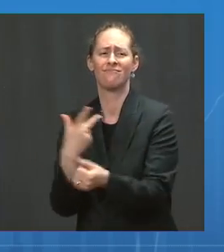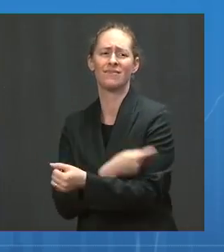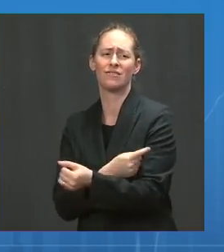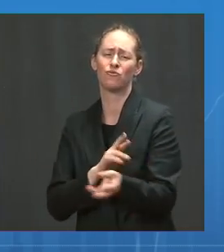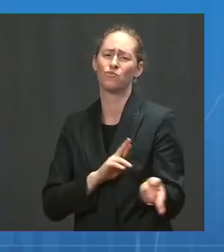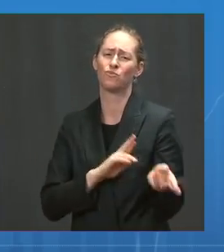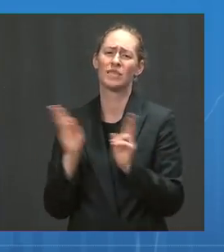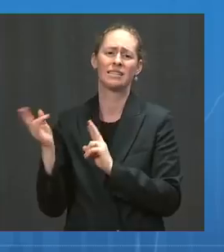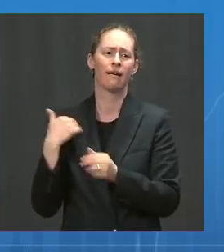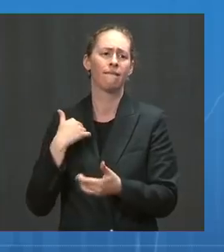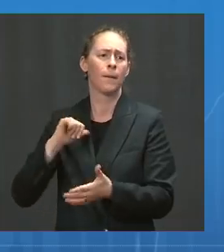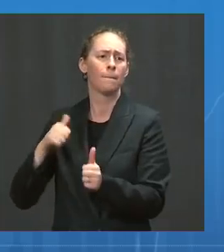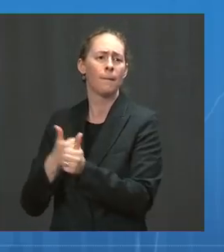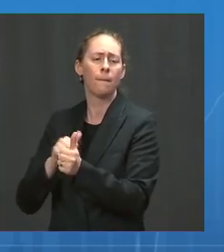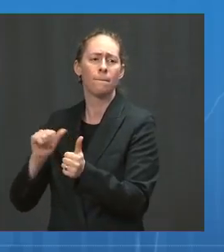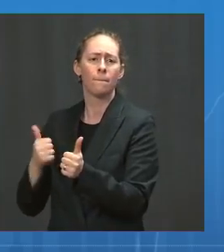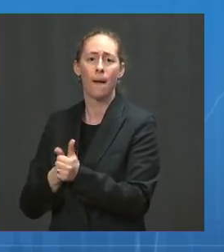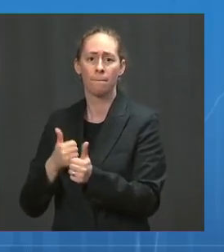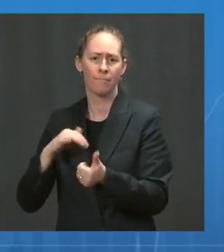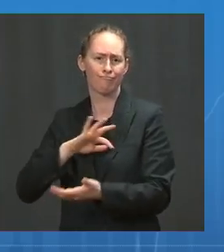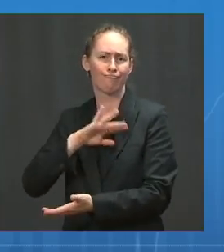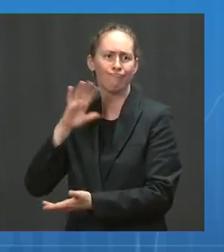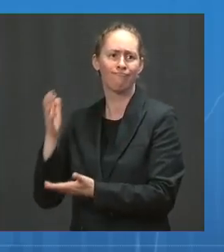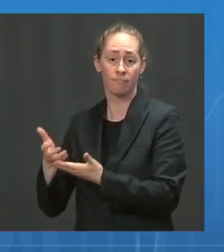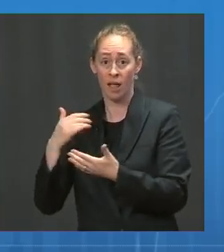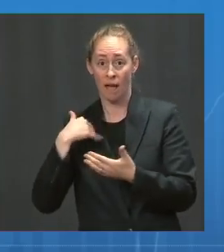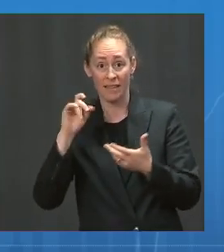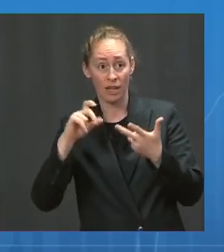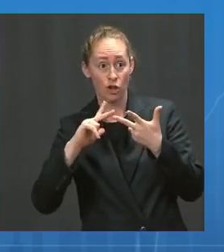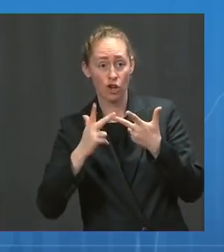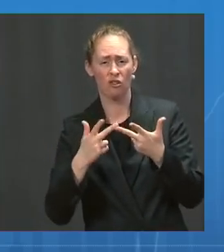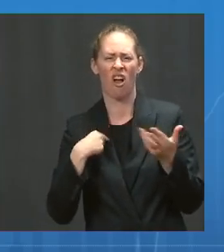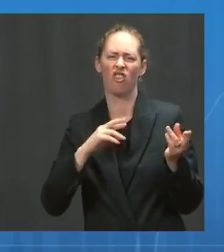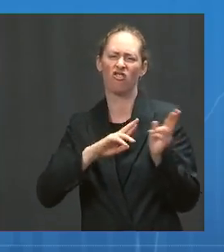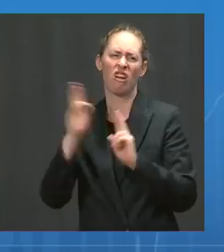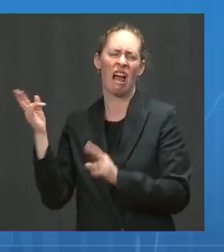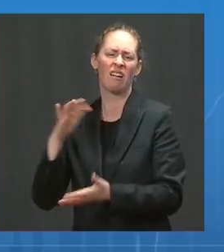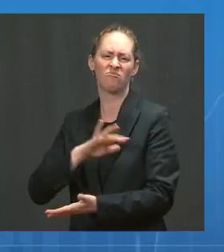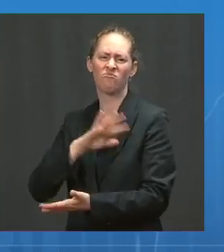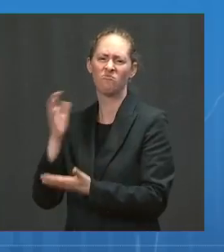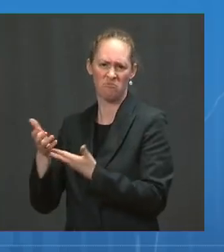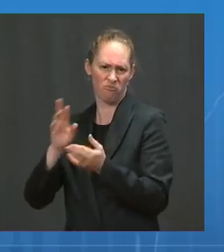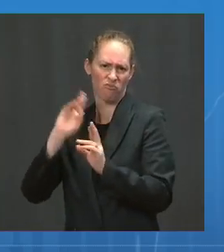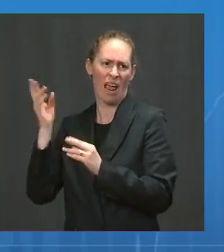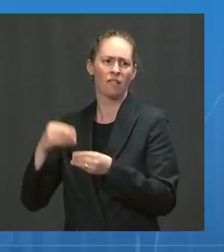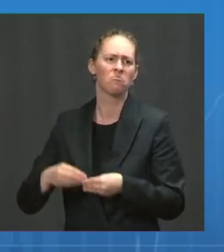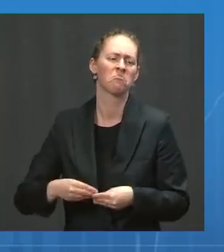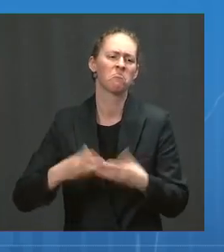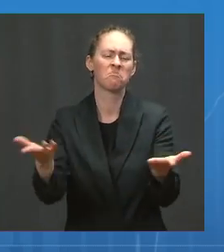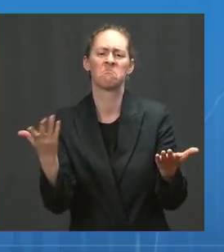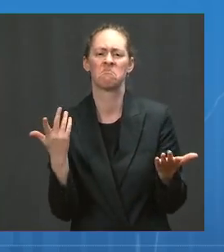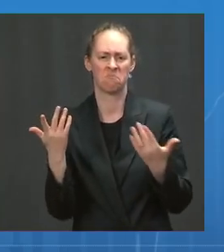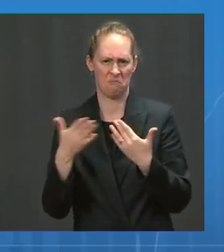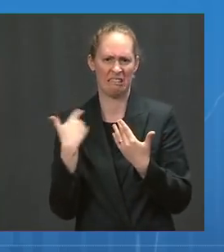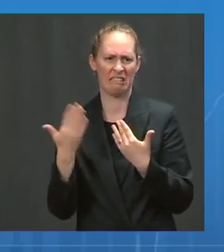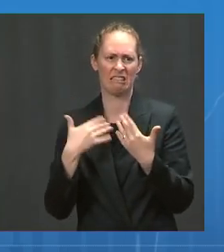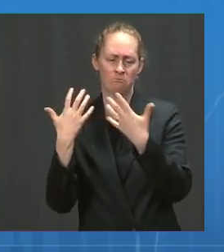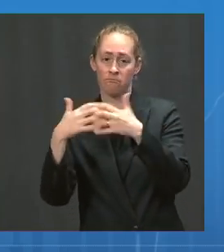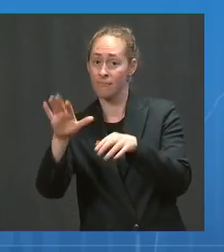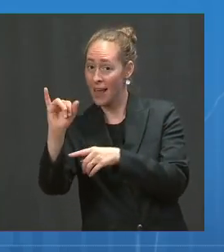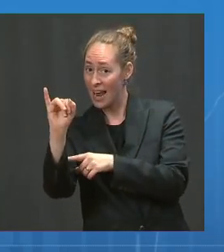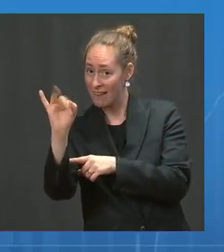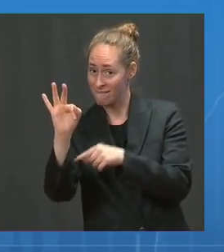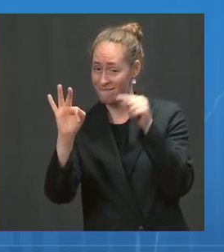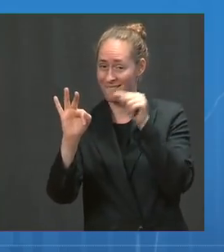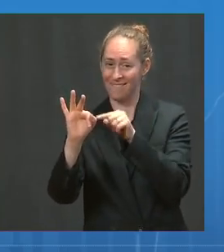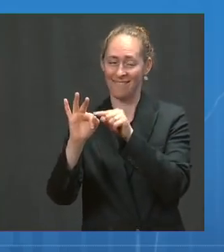Americans who might need a booster shot are able to get it quickly and easily. Before I